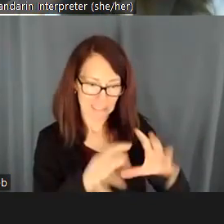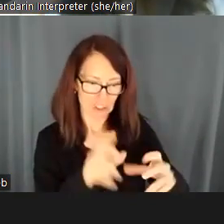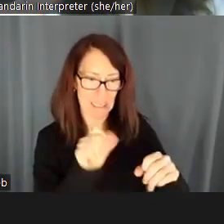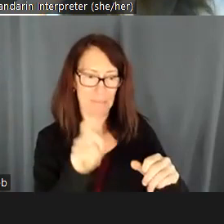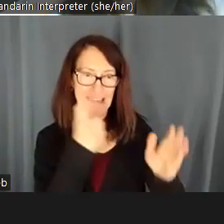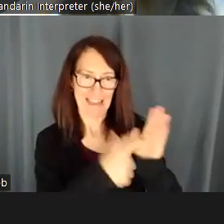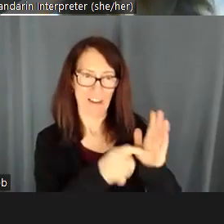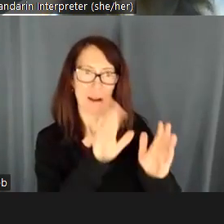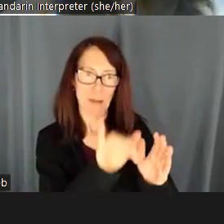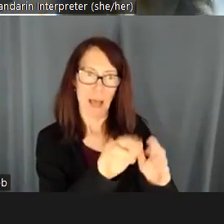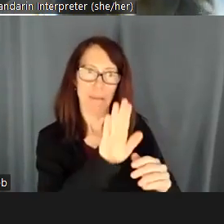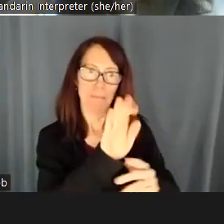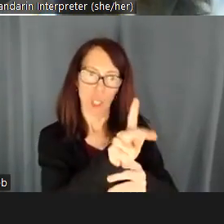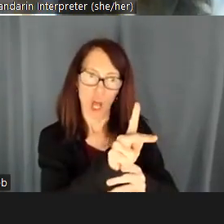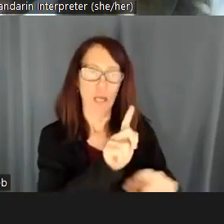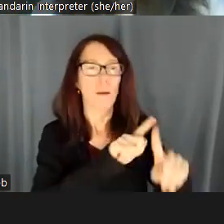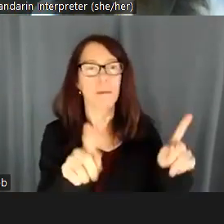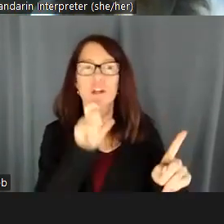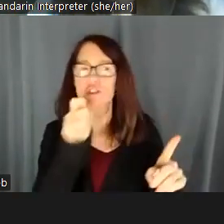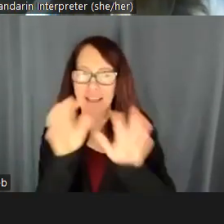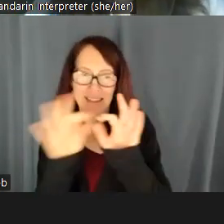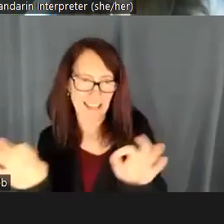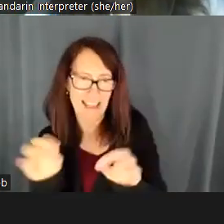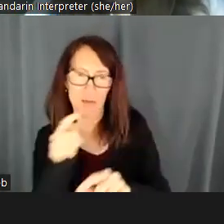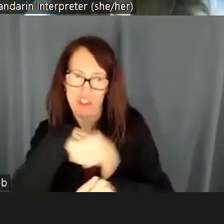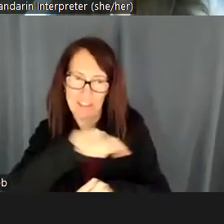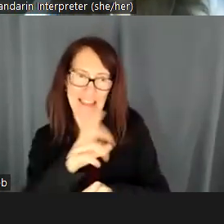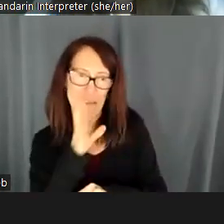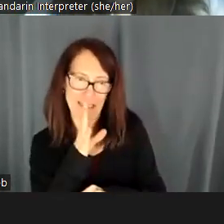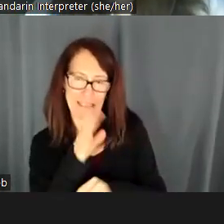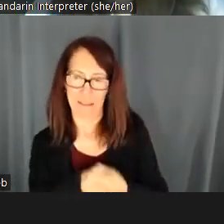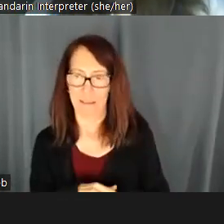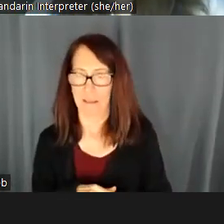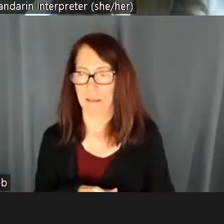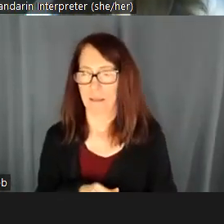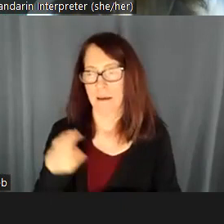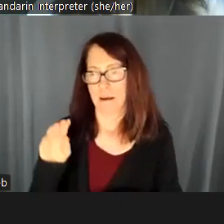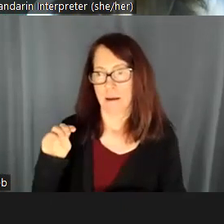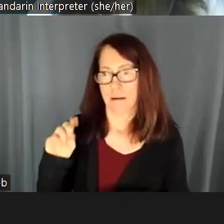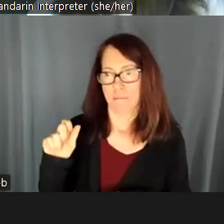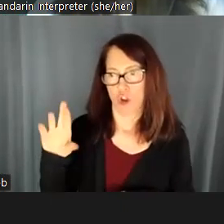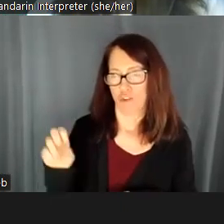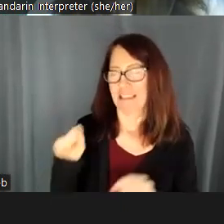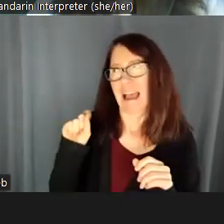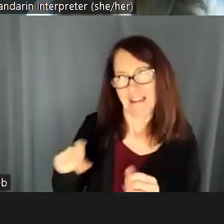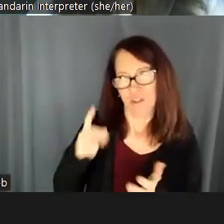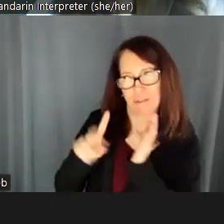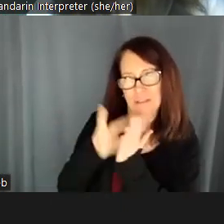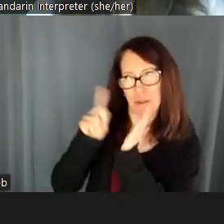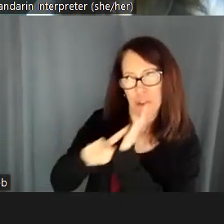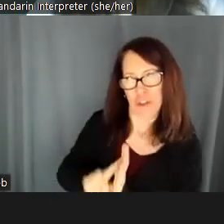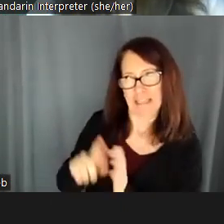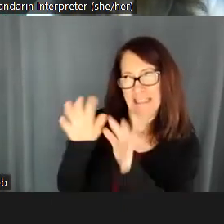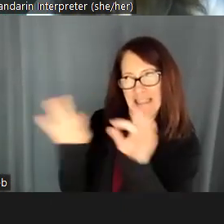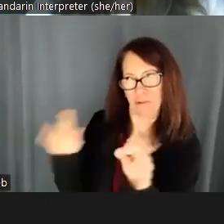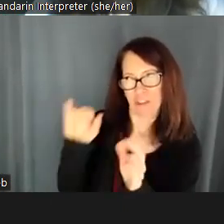but not the language that they speak. Yeah, I have to double check on the language identification. That one's more generalized.